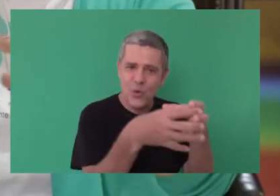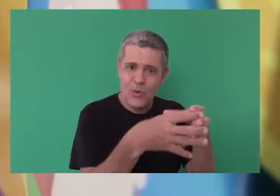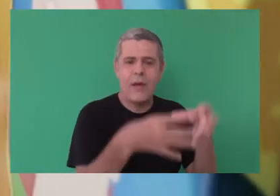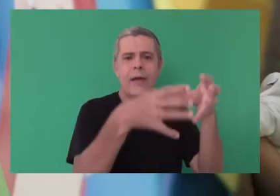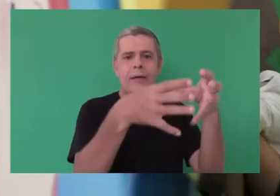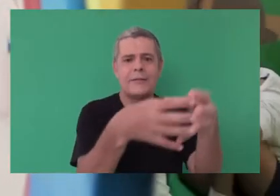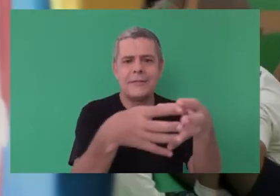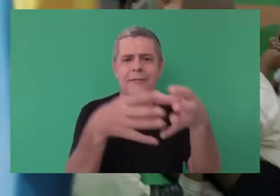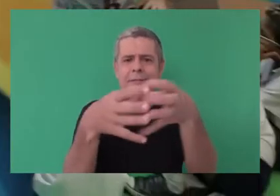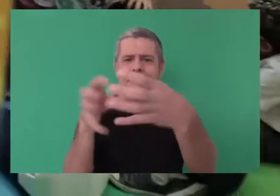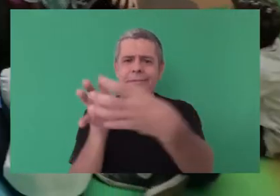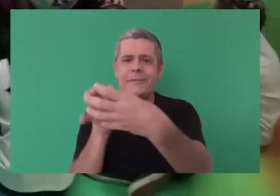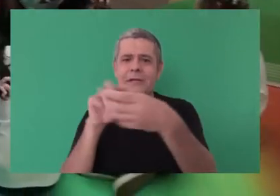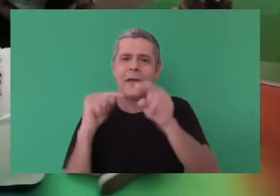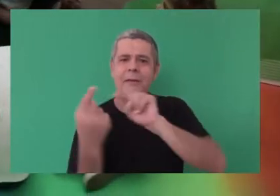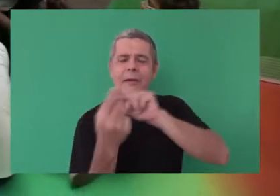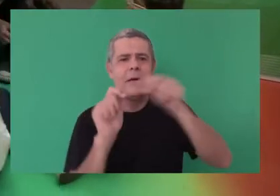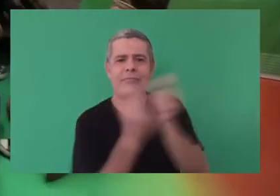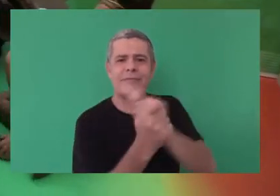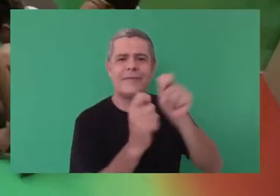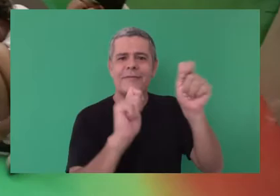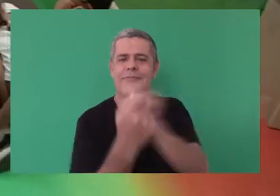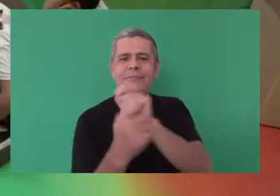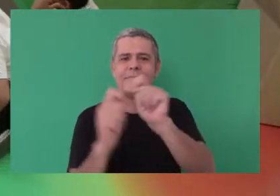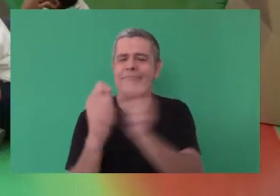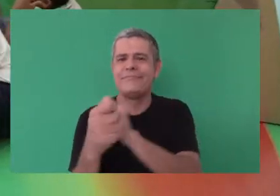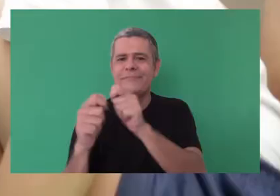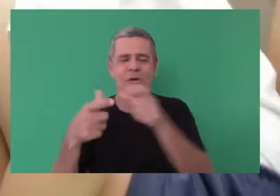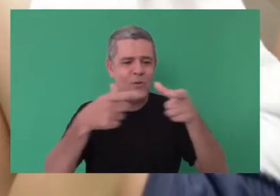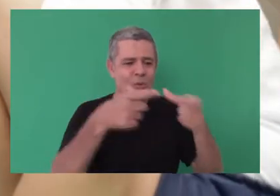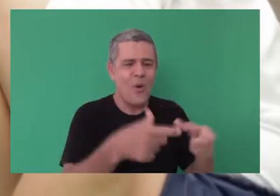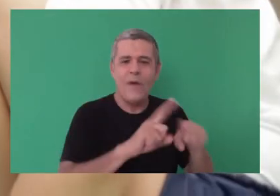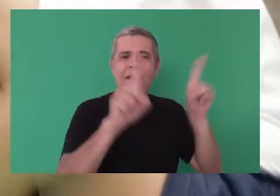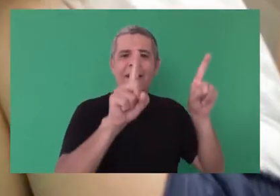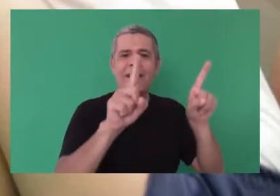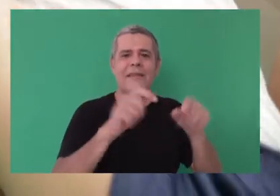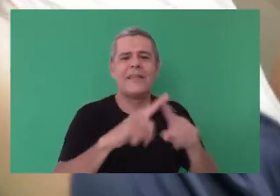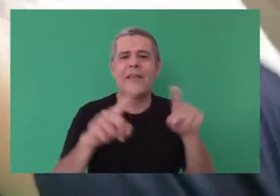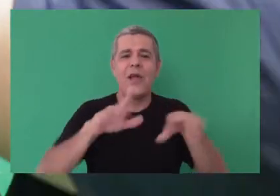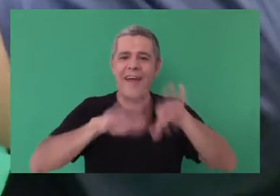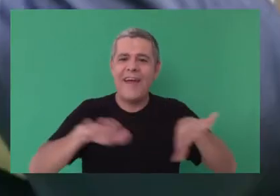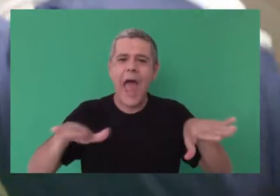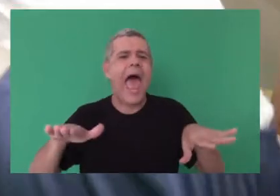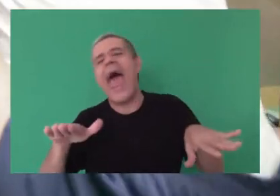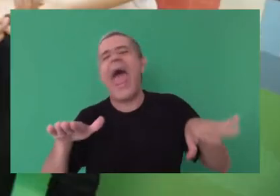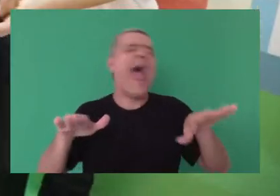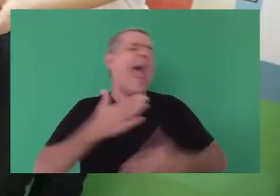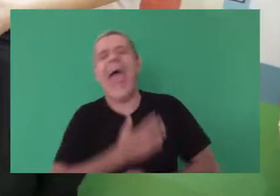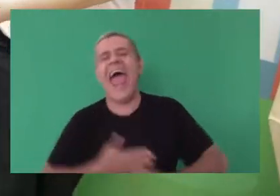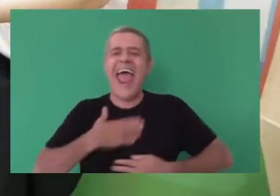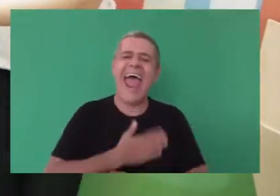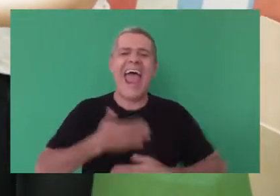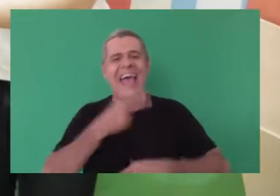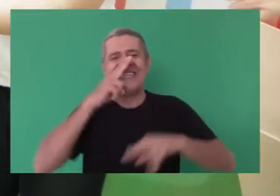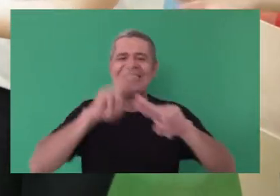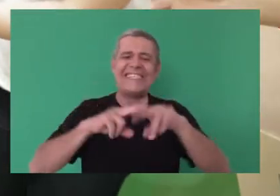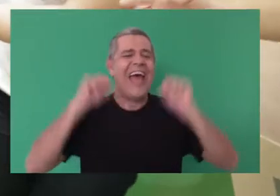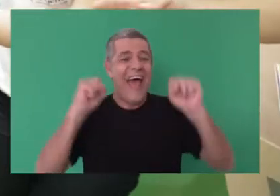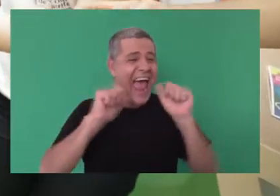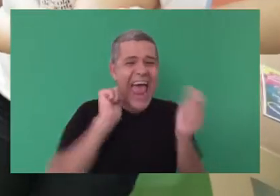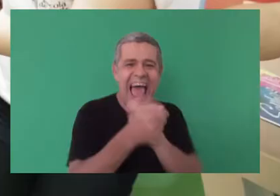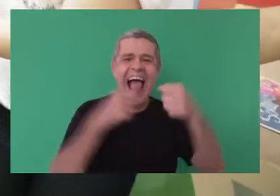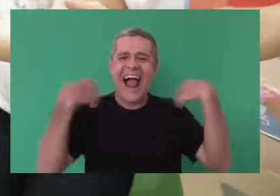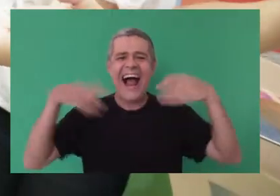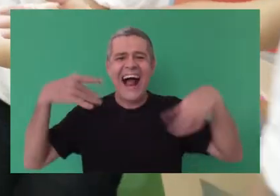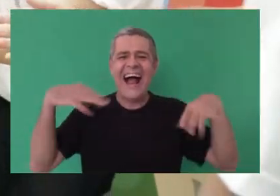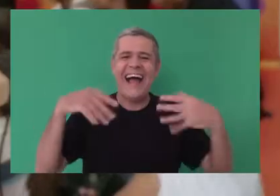the children move to the next section. In one of the sections. See? Time to go. Great! Let's turn the page.